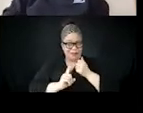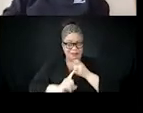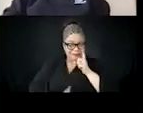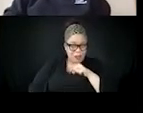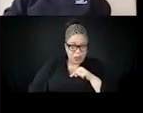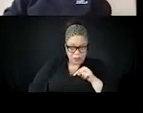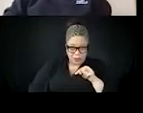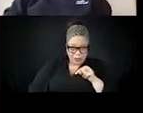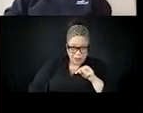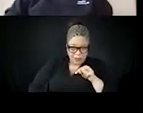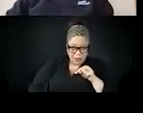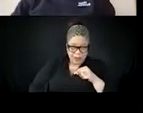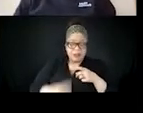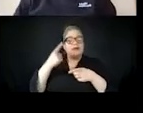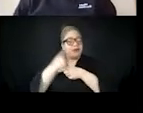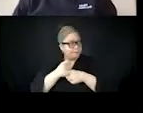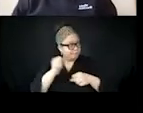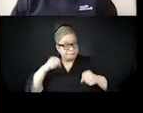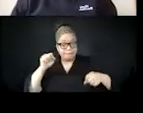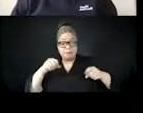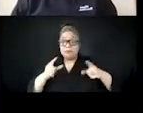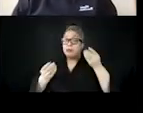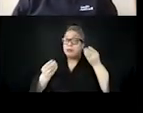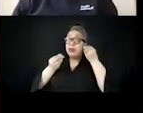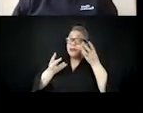Um, how about disinformation?